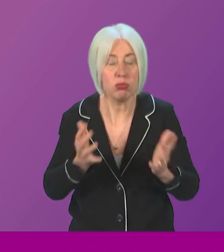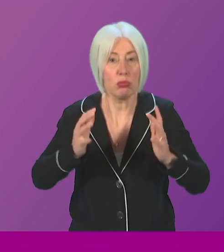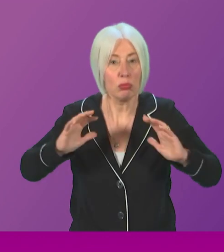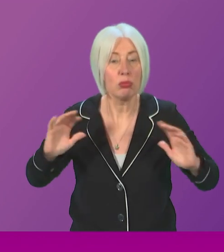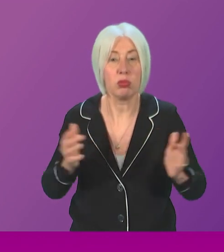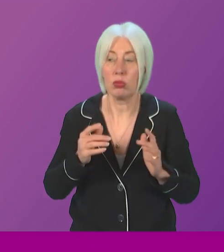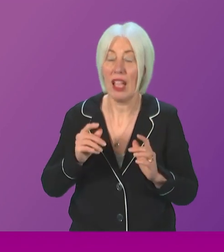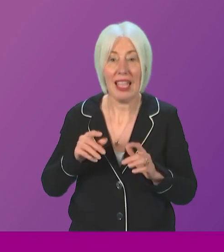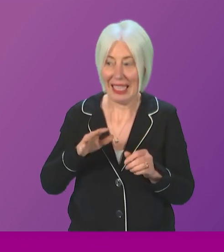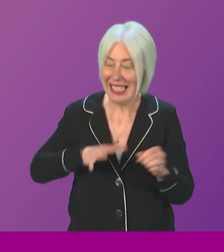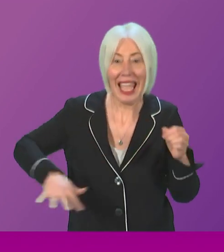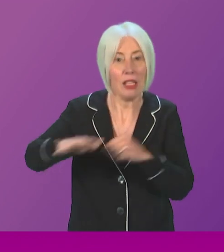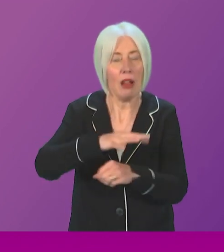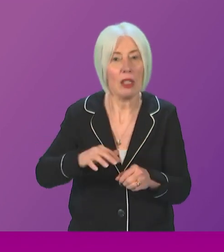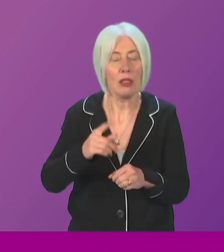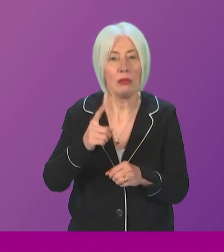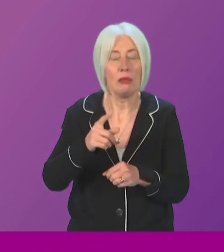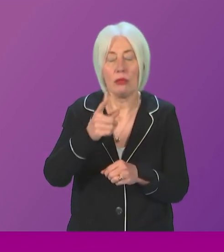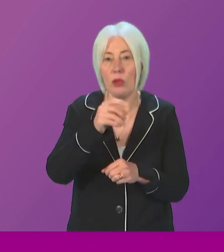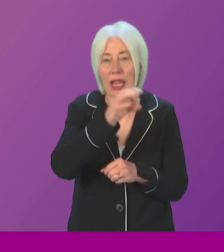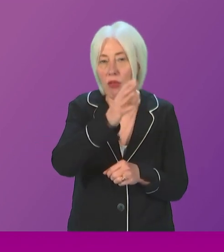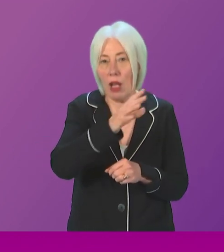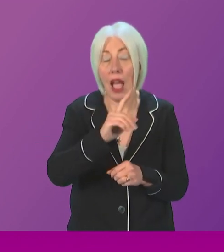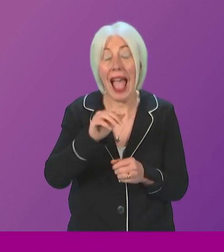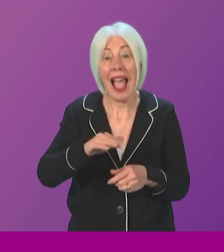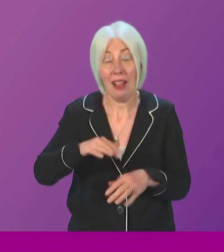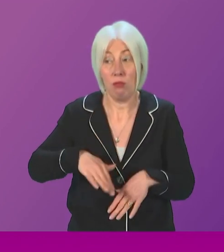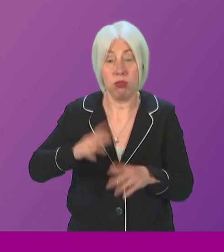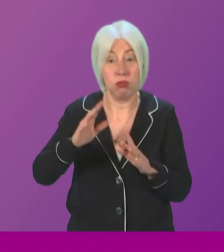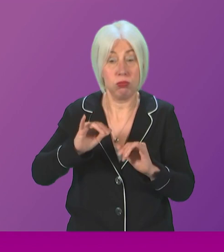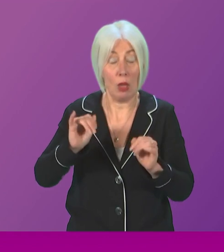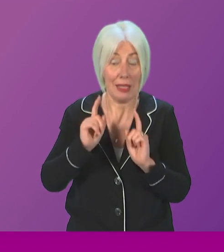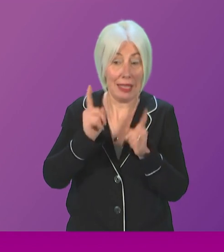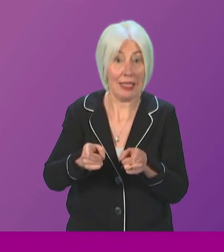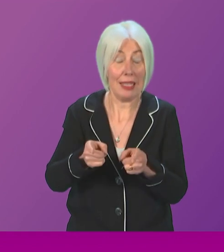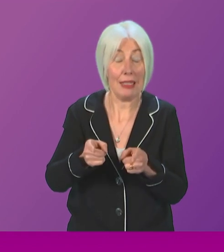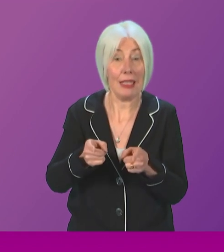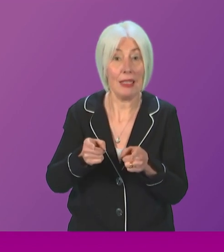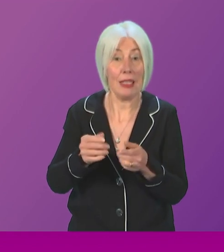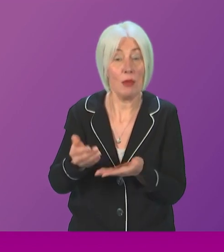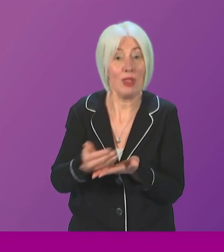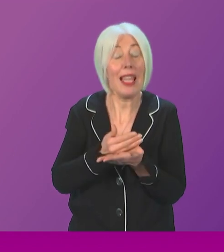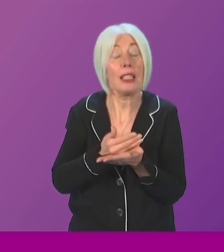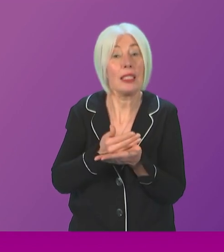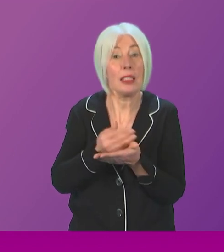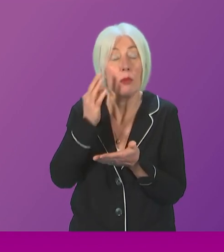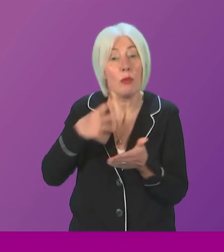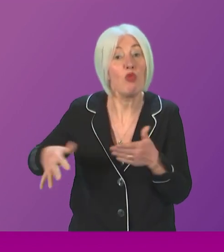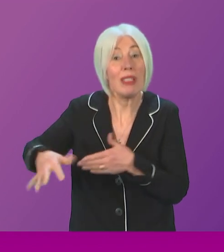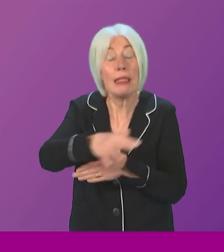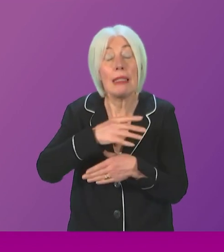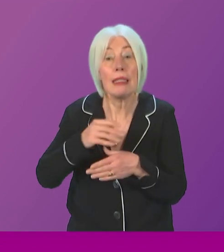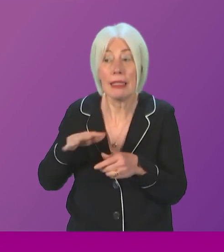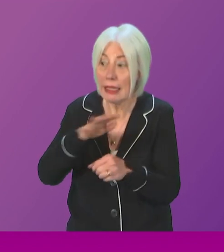fishing sector, and that identifying potentially highly protected marine area sites would allow more effective direct engagement with